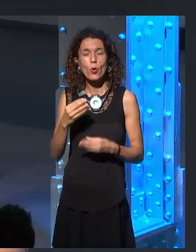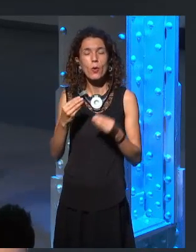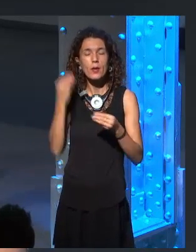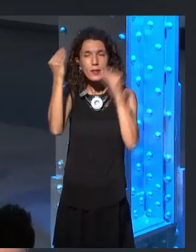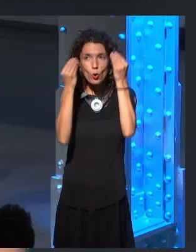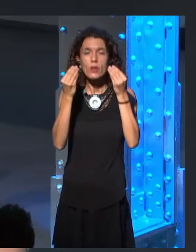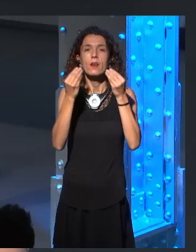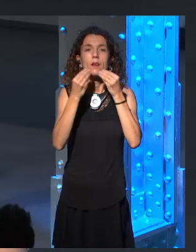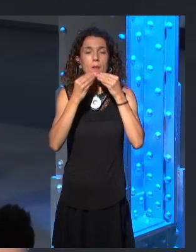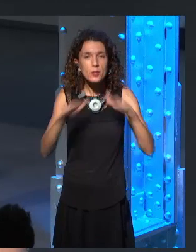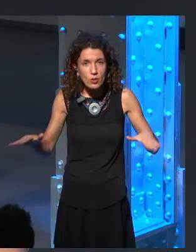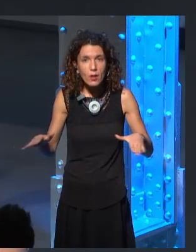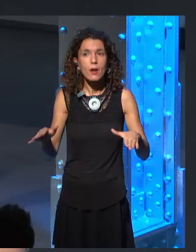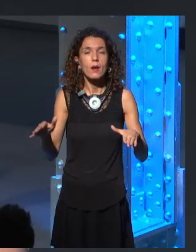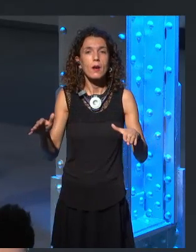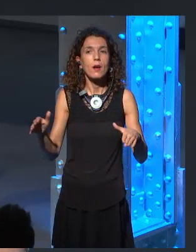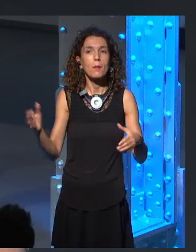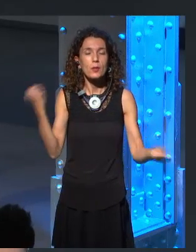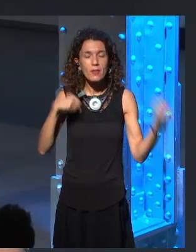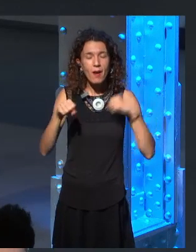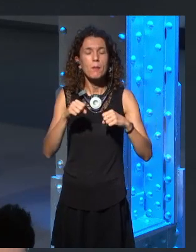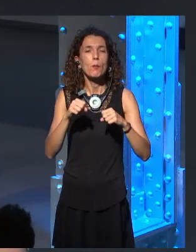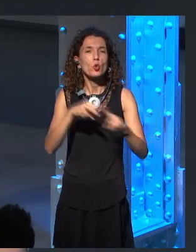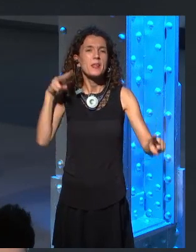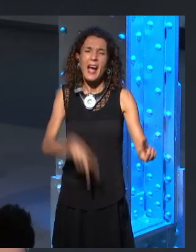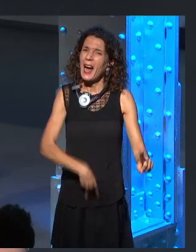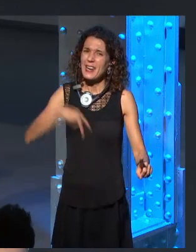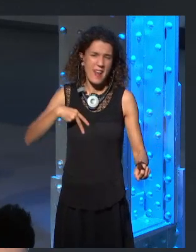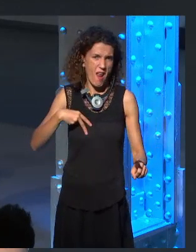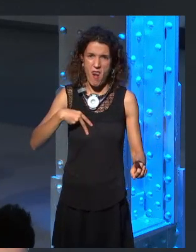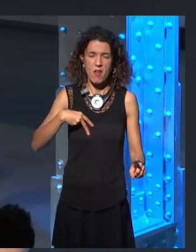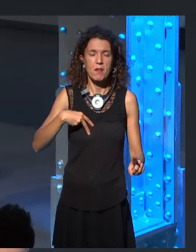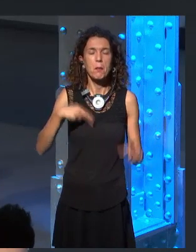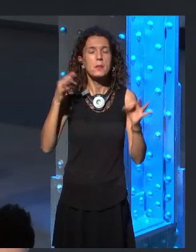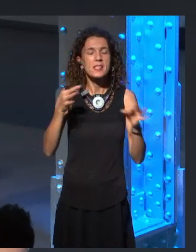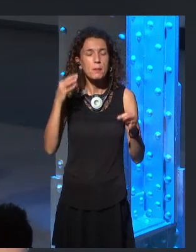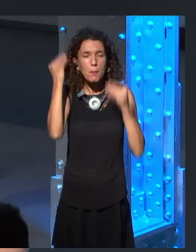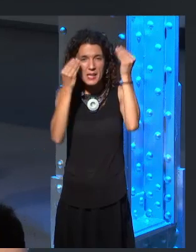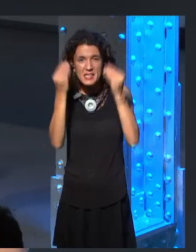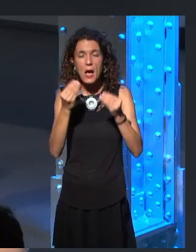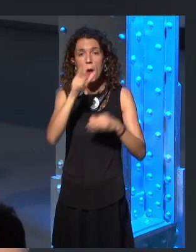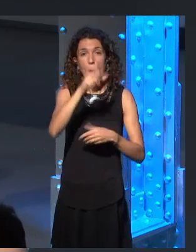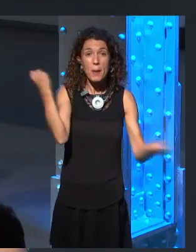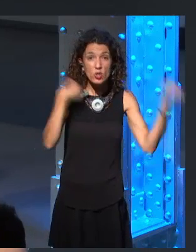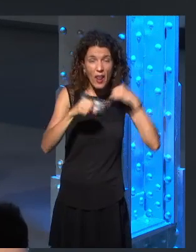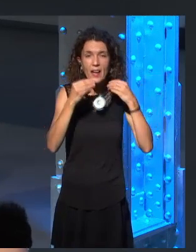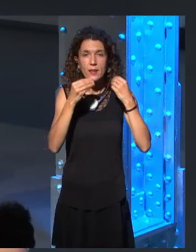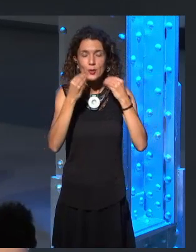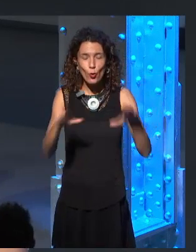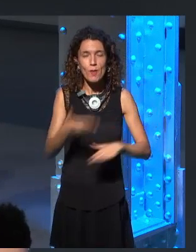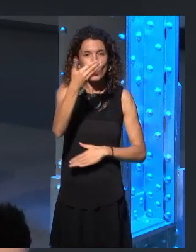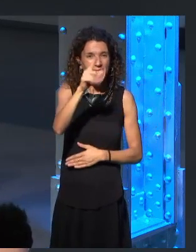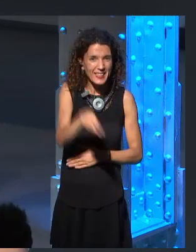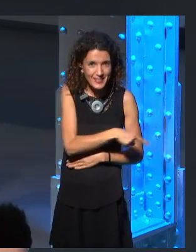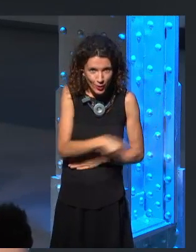very much on whether they will be important or not. And if he hasn't found some role for